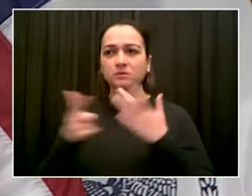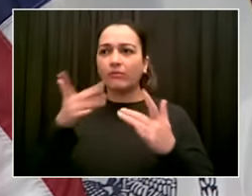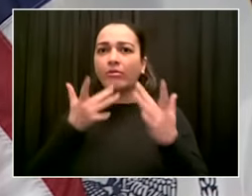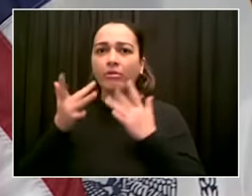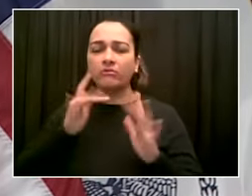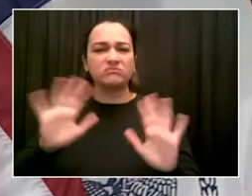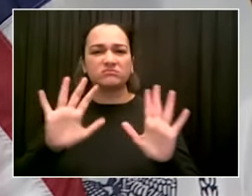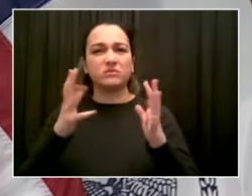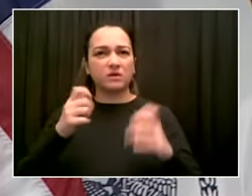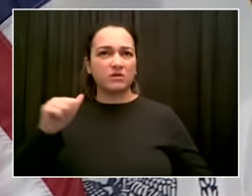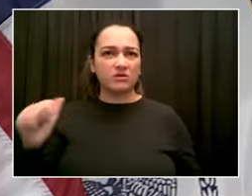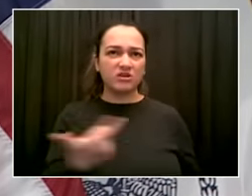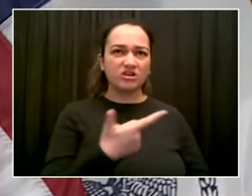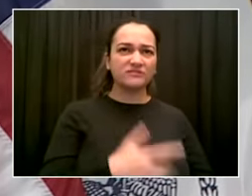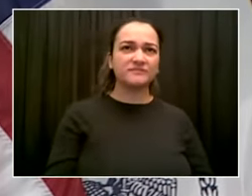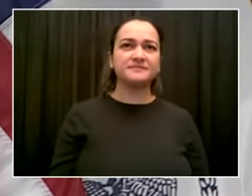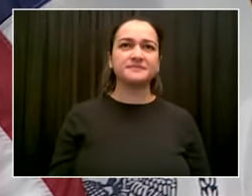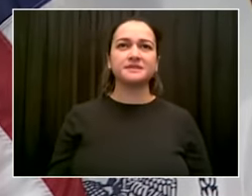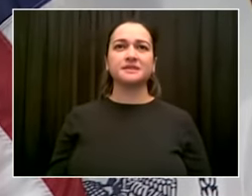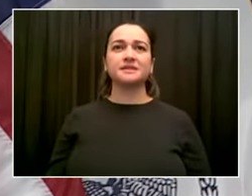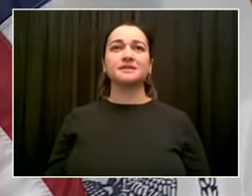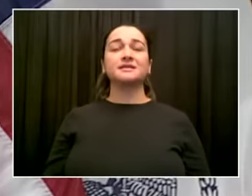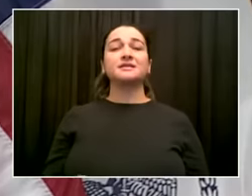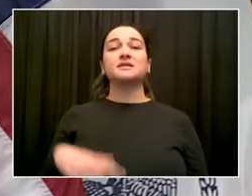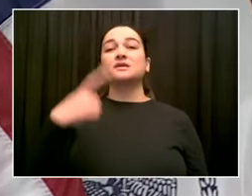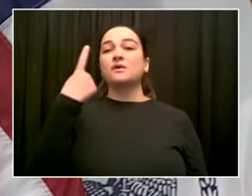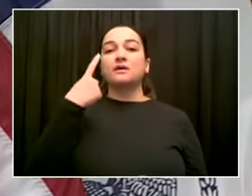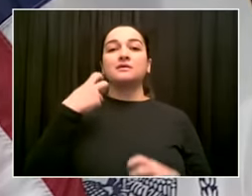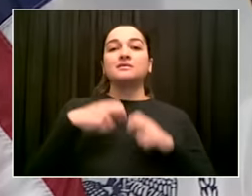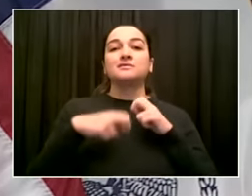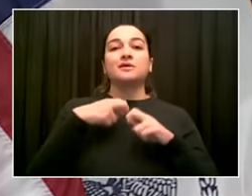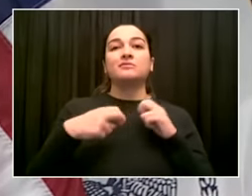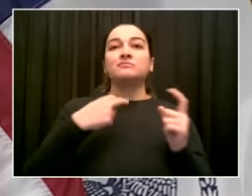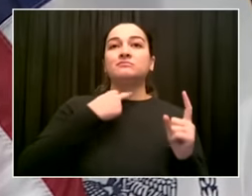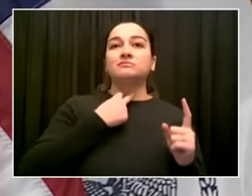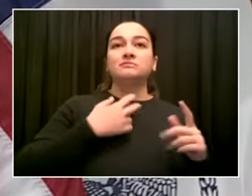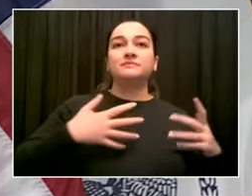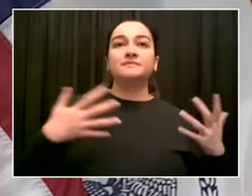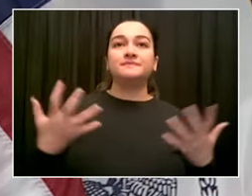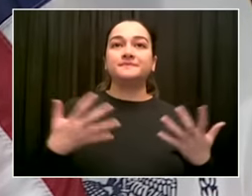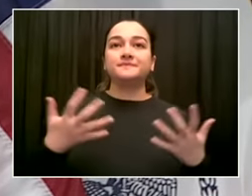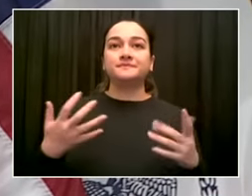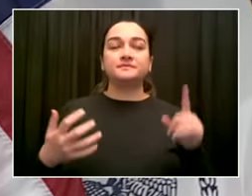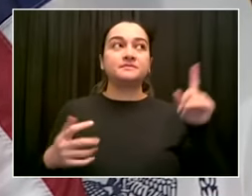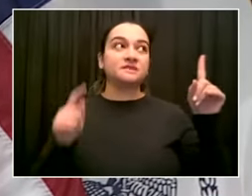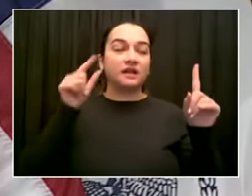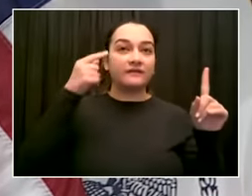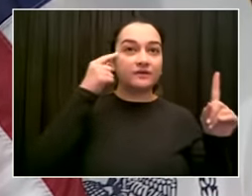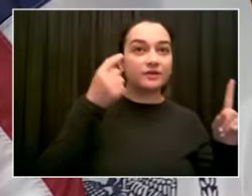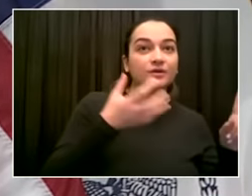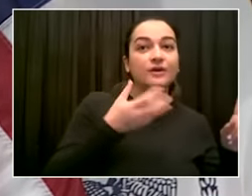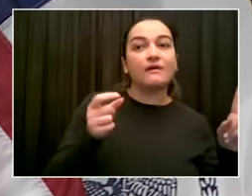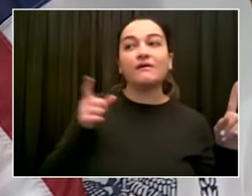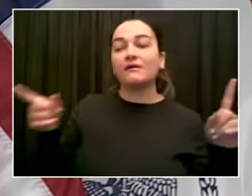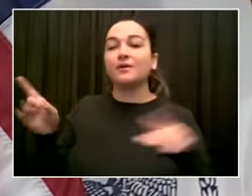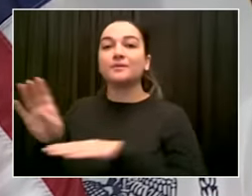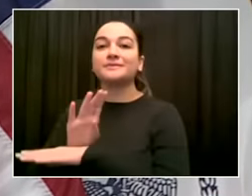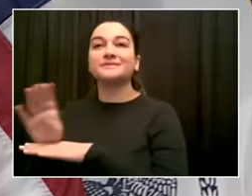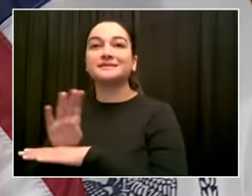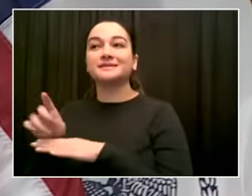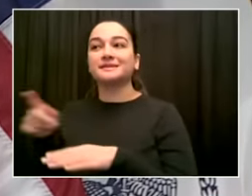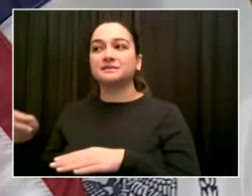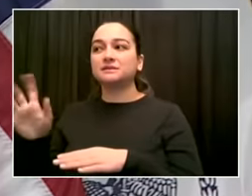vivid. A contract was entered into a franchise contract with Verizon a long time ago in the Bloomberg administration.